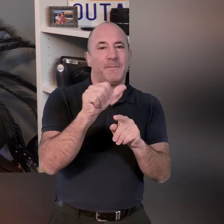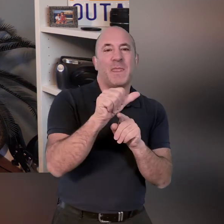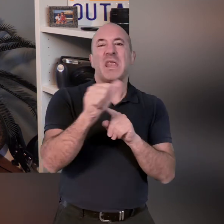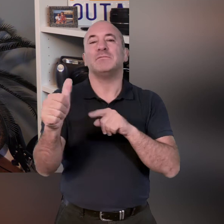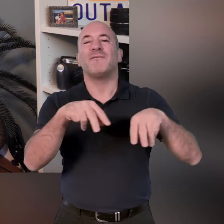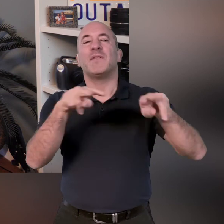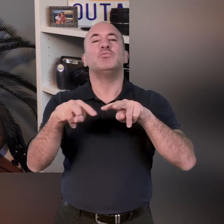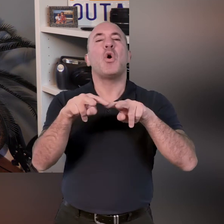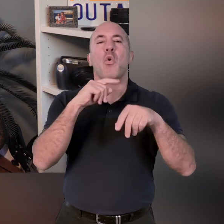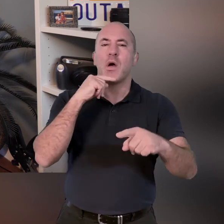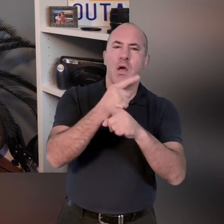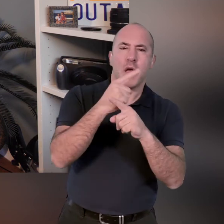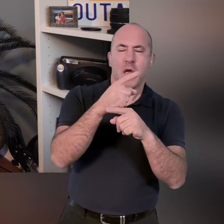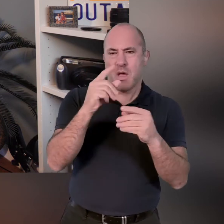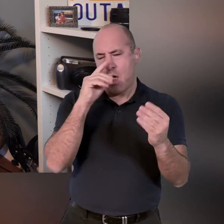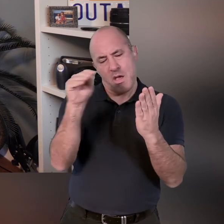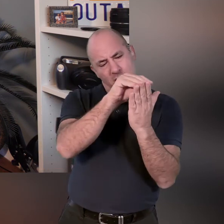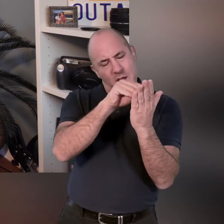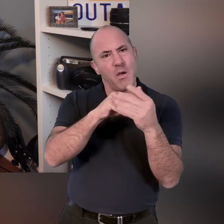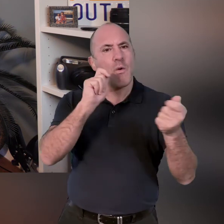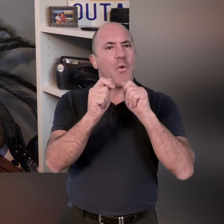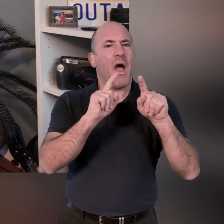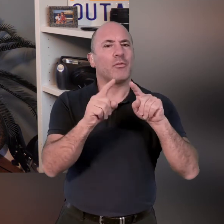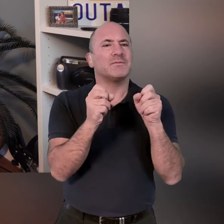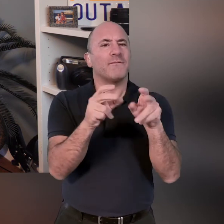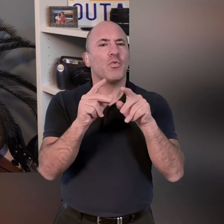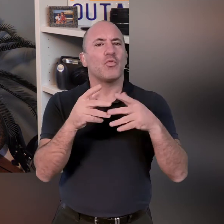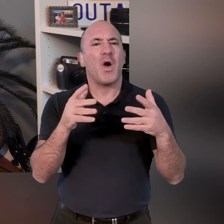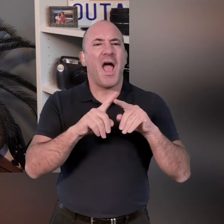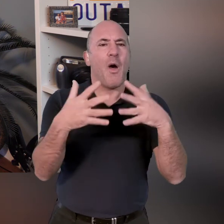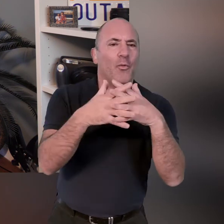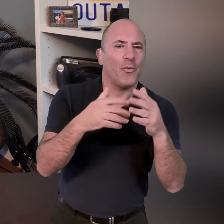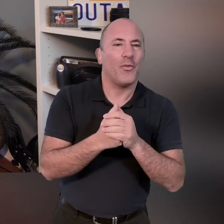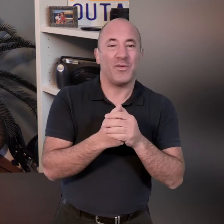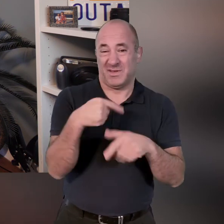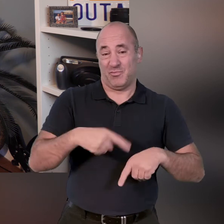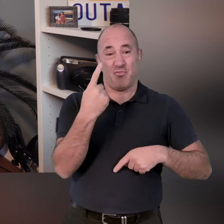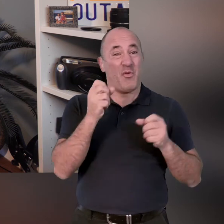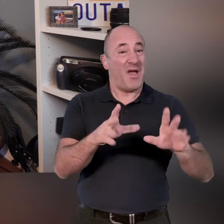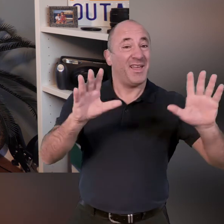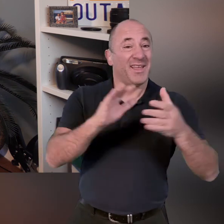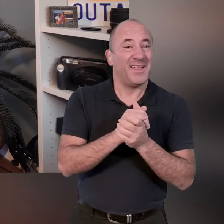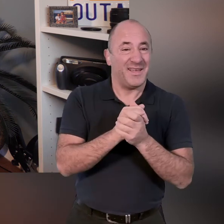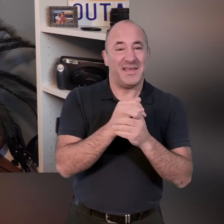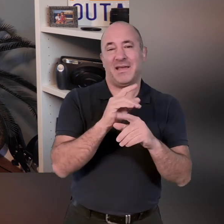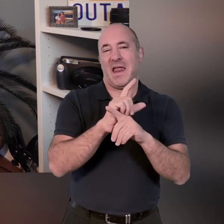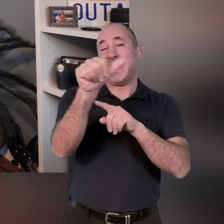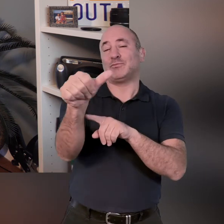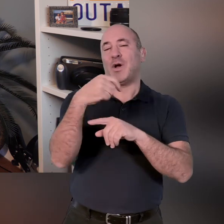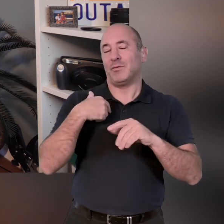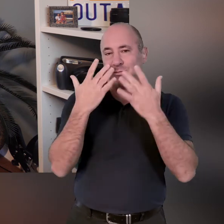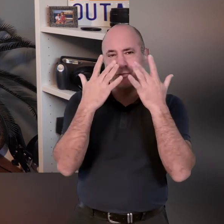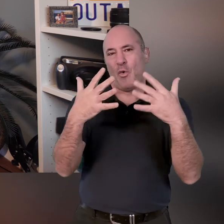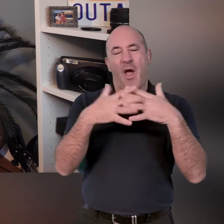in the next video we will be talking about and different way you can program so that's just one way i'm